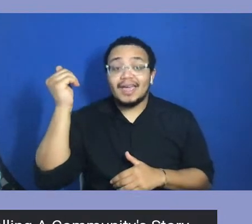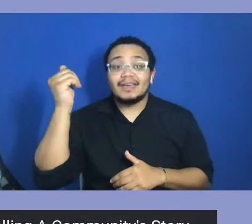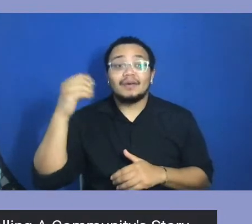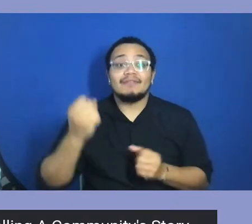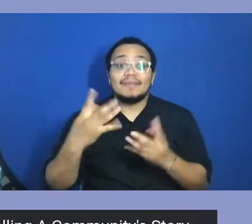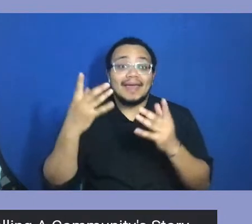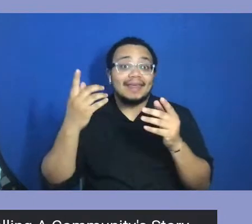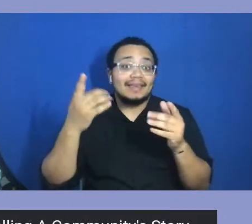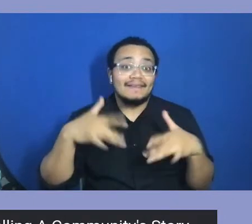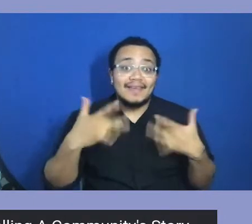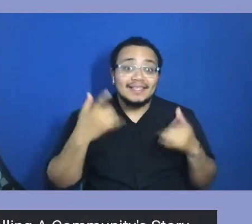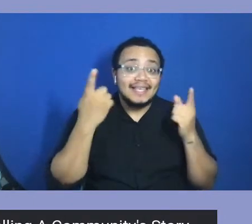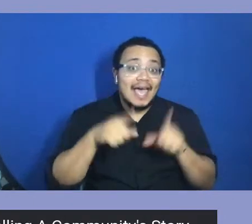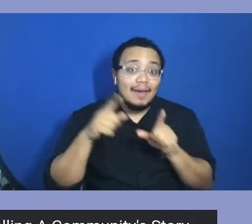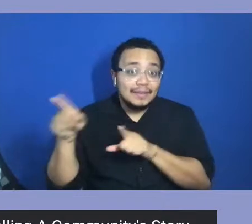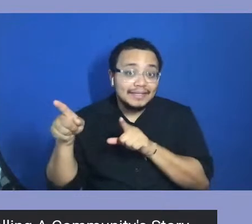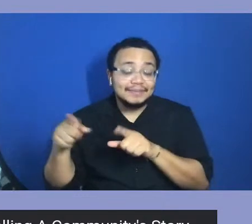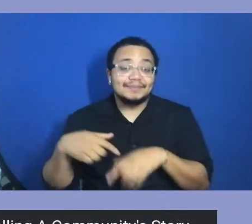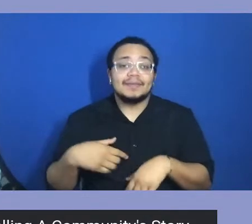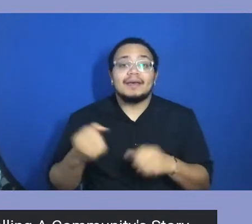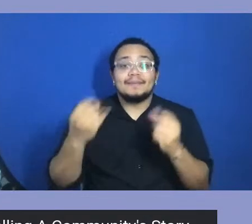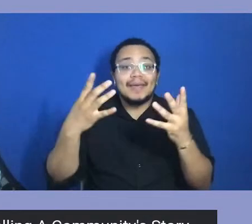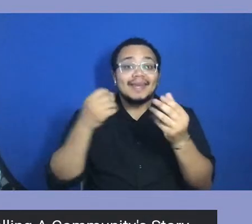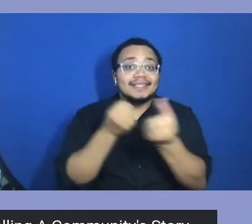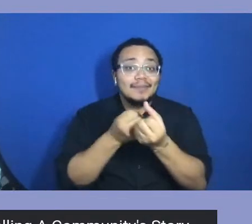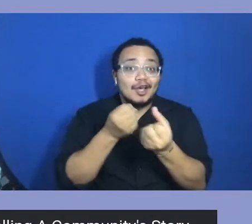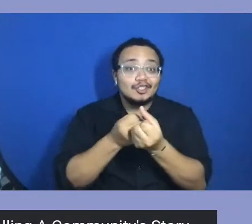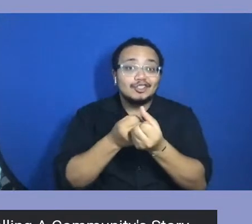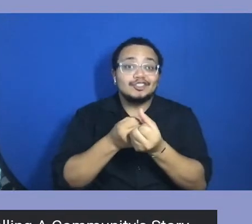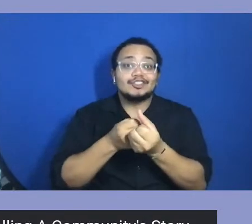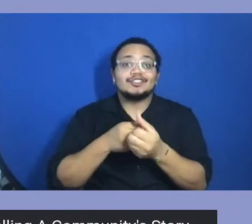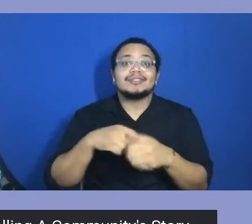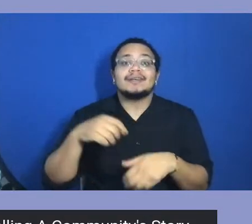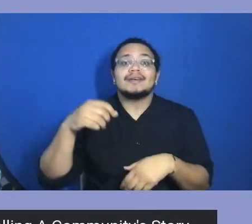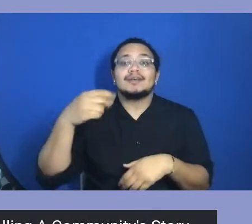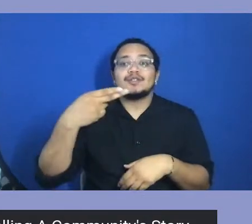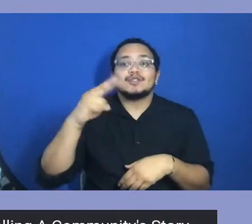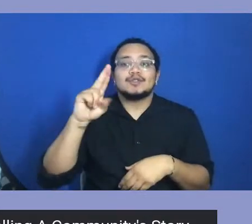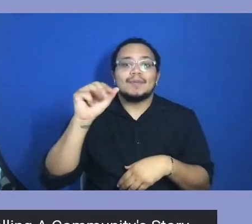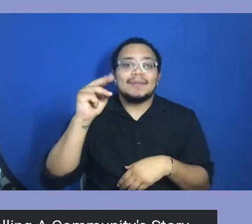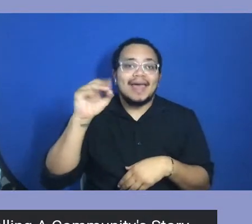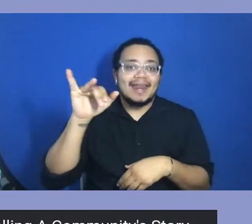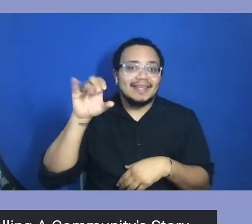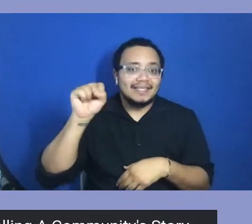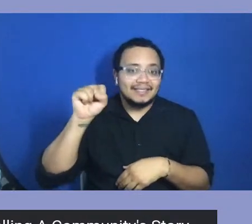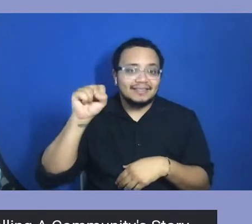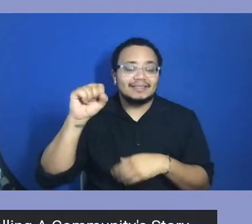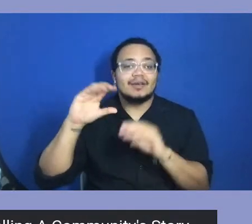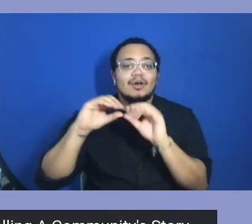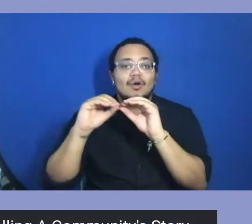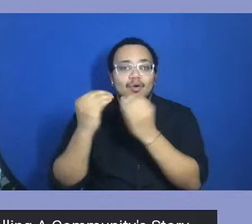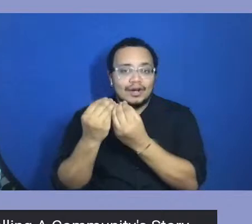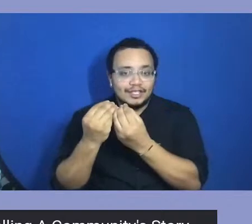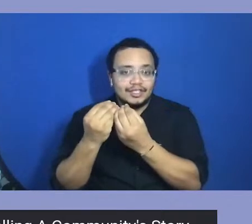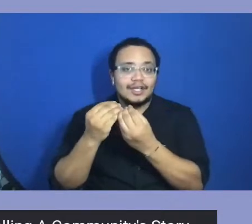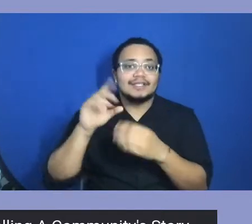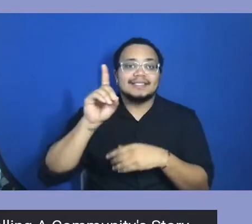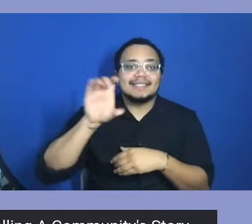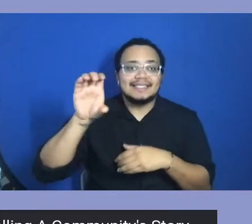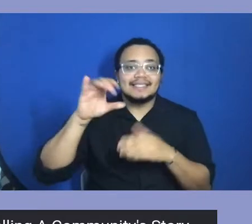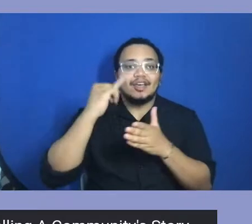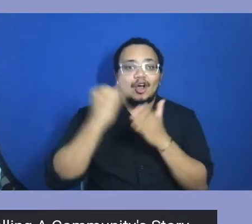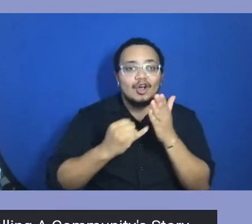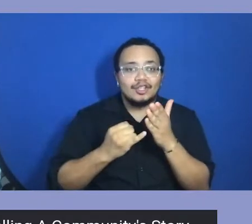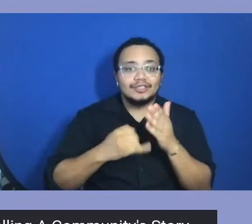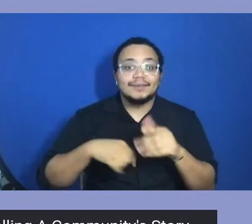This is being funded by Humanities DC and DC Commission for the Arts, as well as there is a tech to give that will be at the bottom for